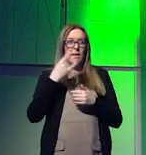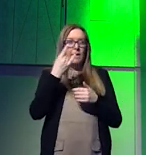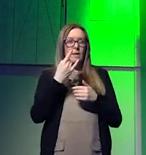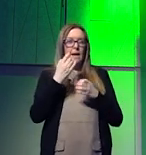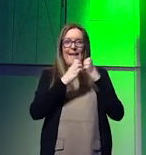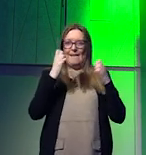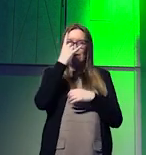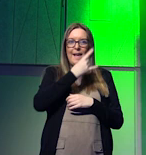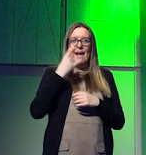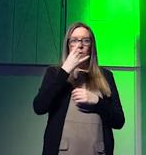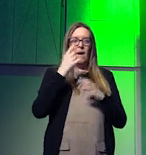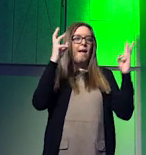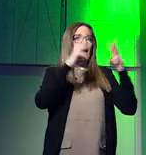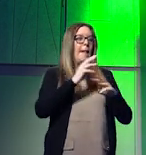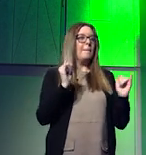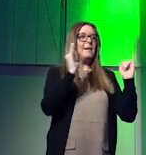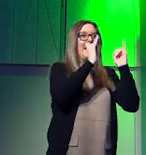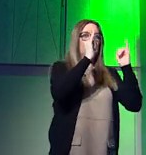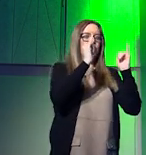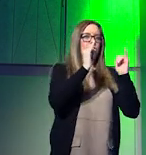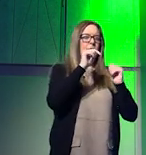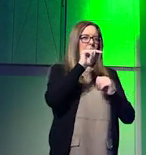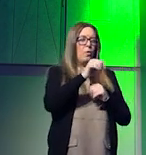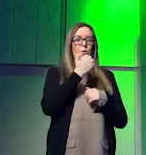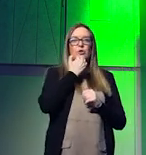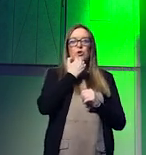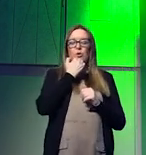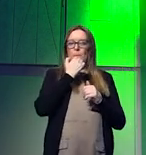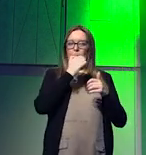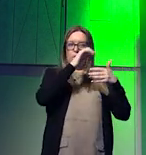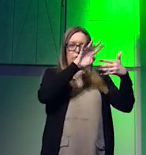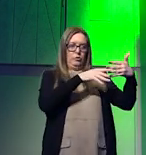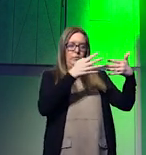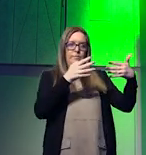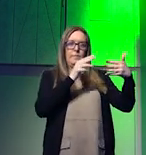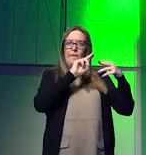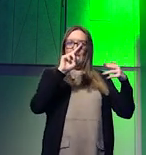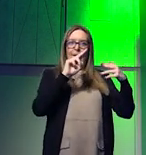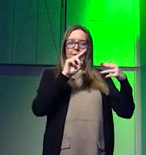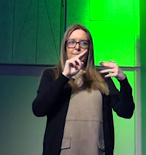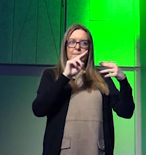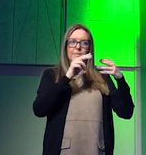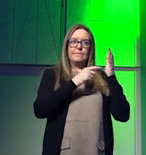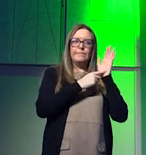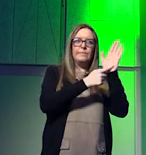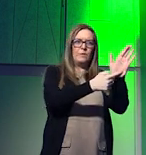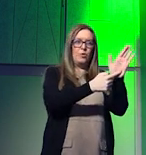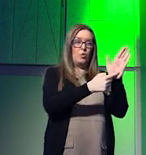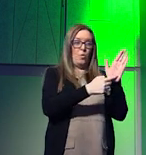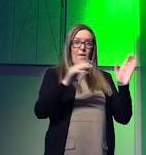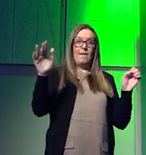these do not these figures do not integrate yet all of the